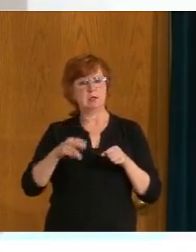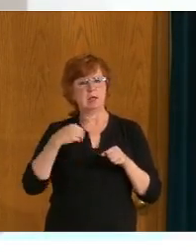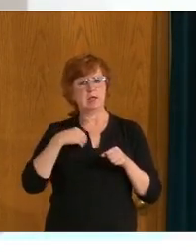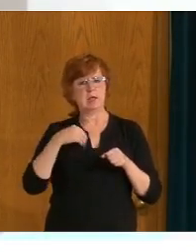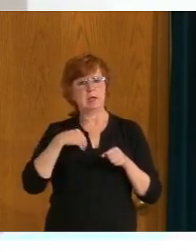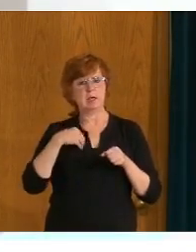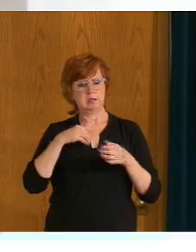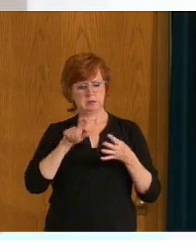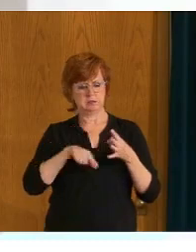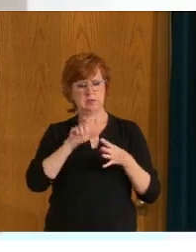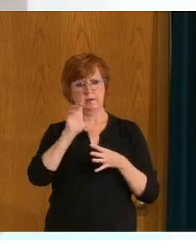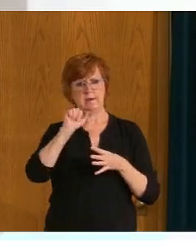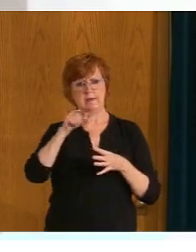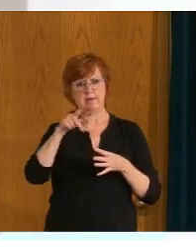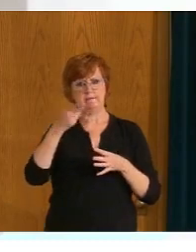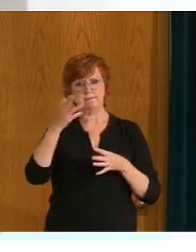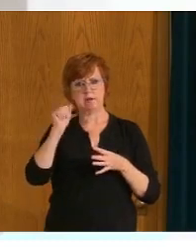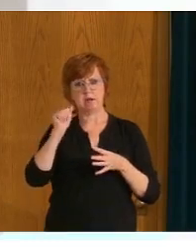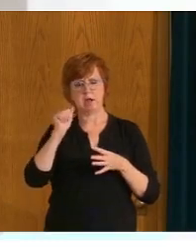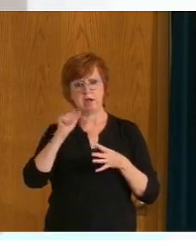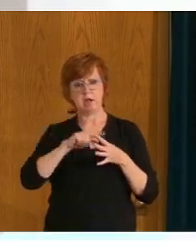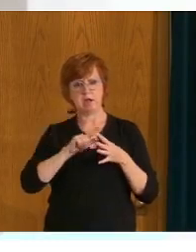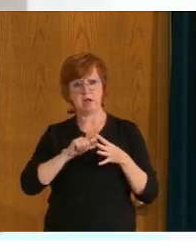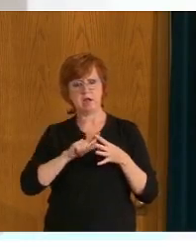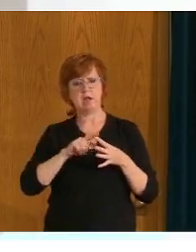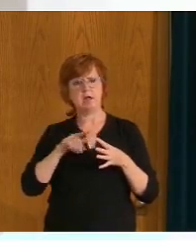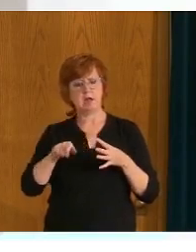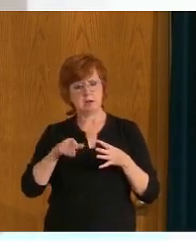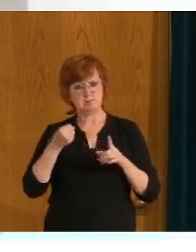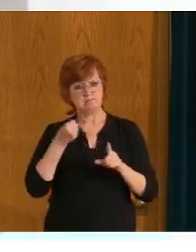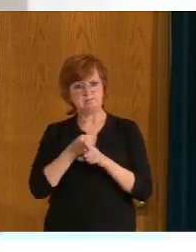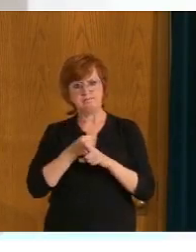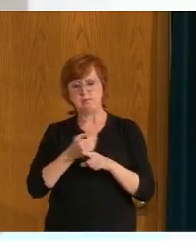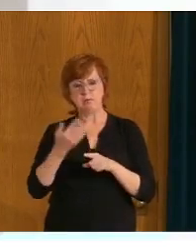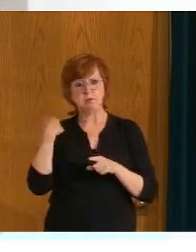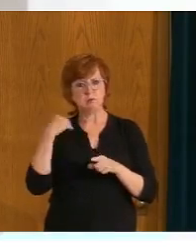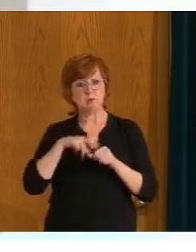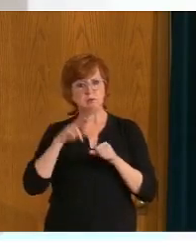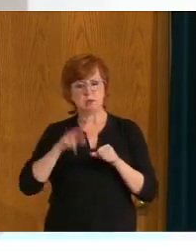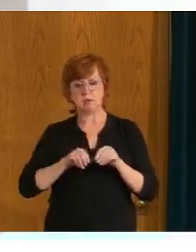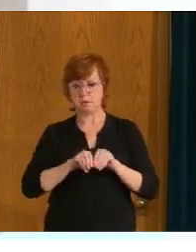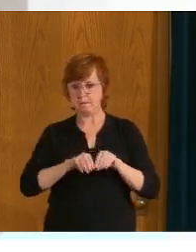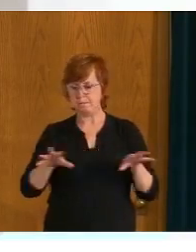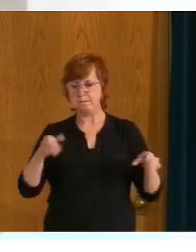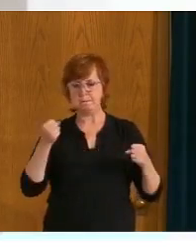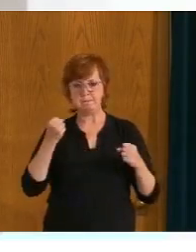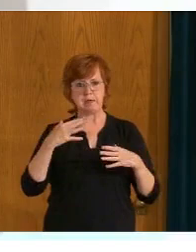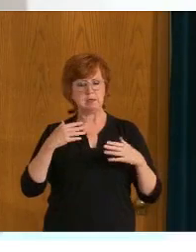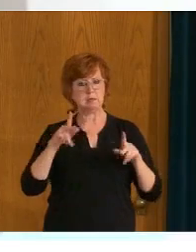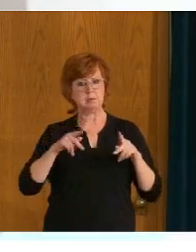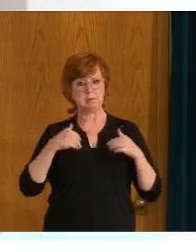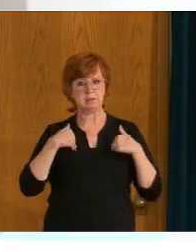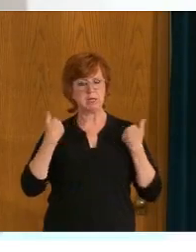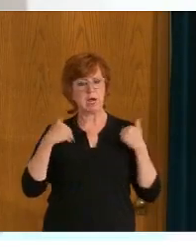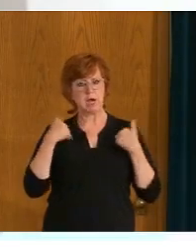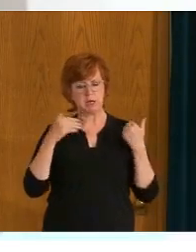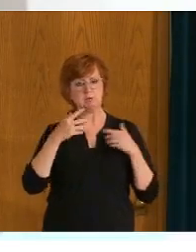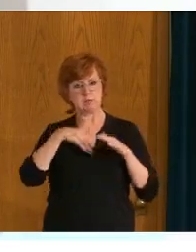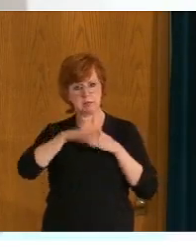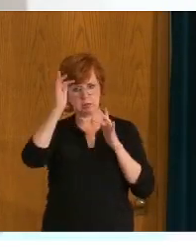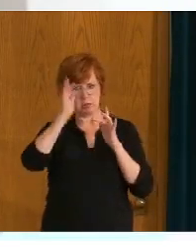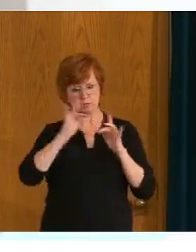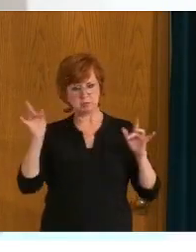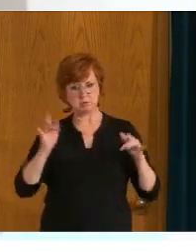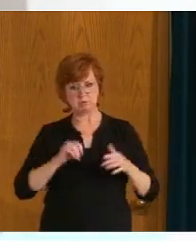Now we continue to see with the alpha and delta variants and the, and the, and the gamma variants, you know, we continue to see hospitalizations